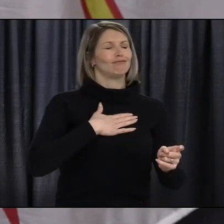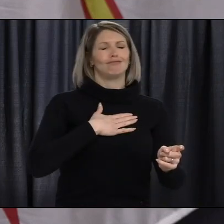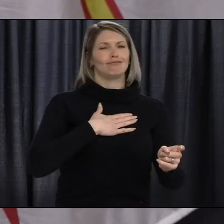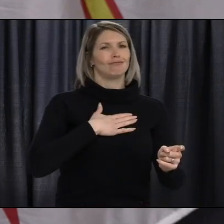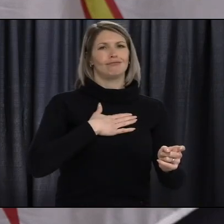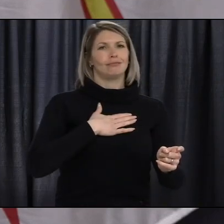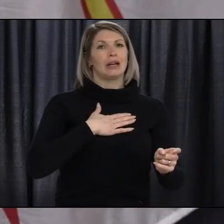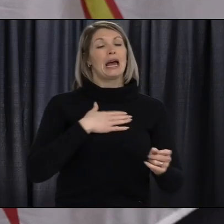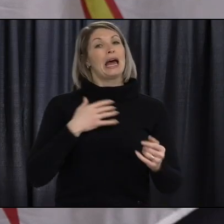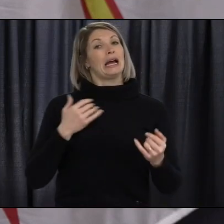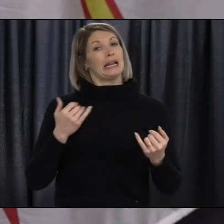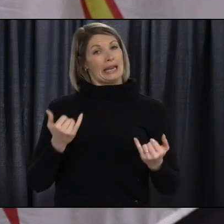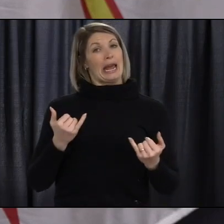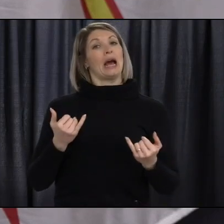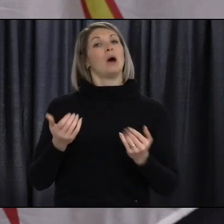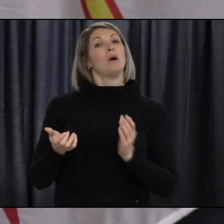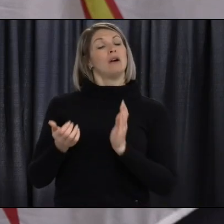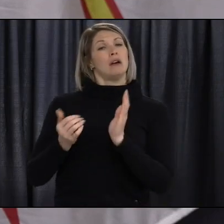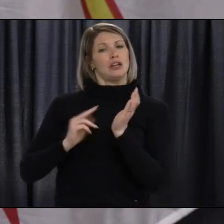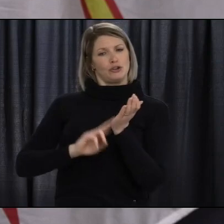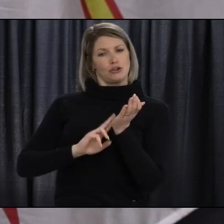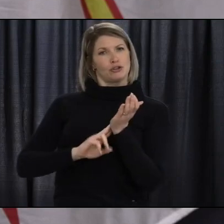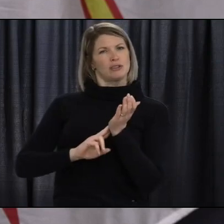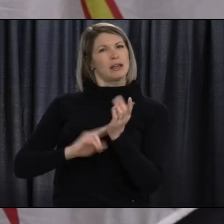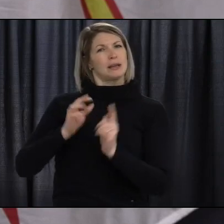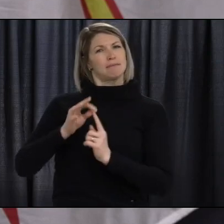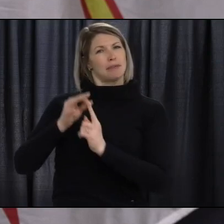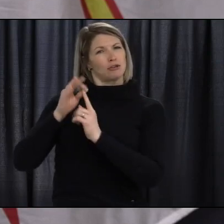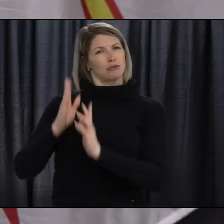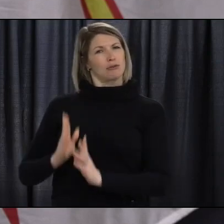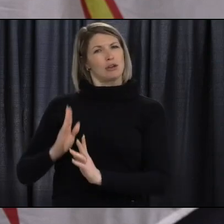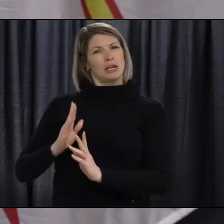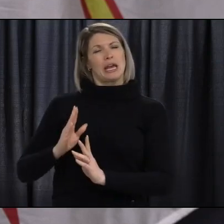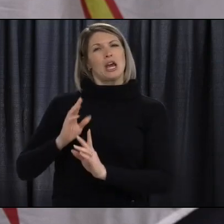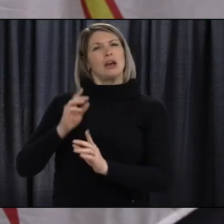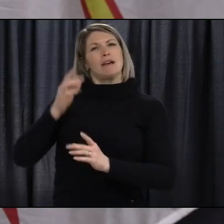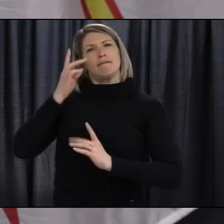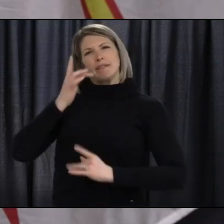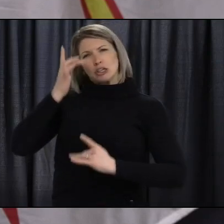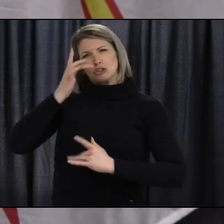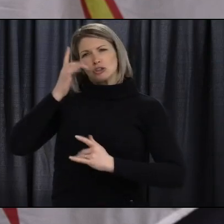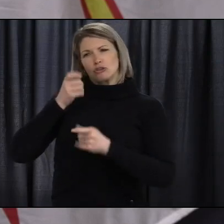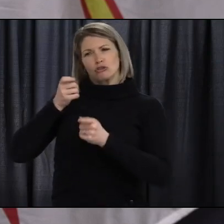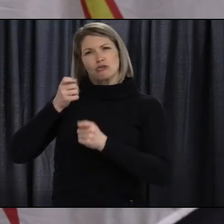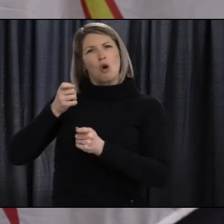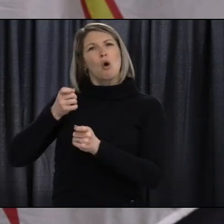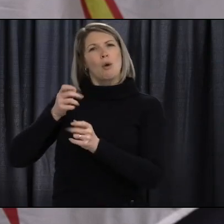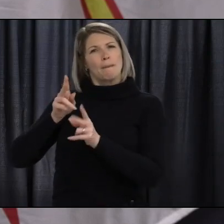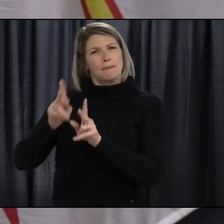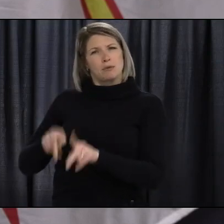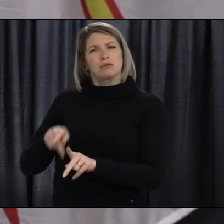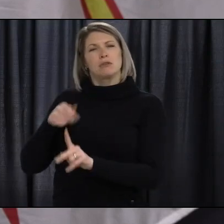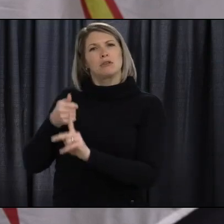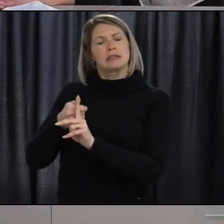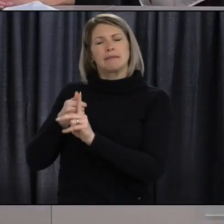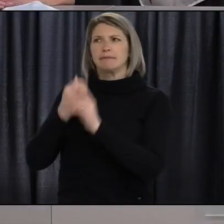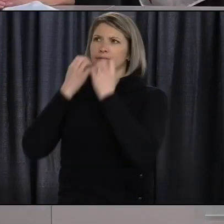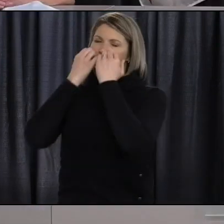help of Brenda Earls, an infection prevention and control registered nurse specialist and a valued member of our public health team at the